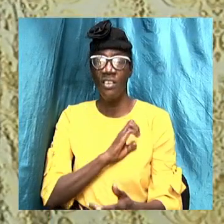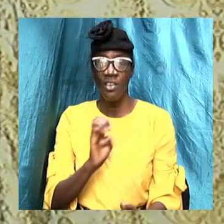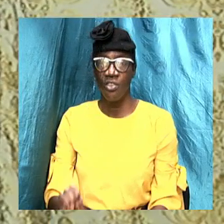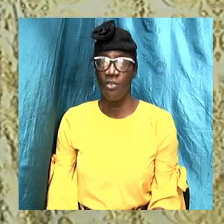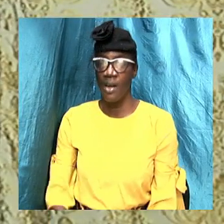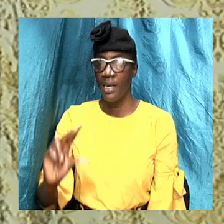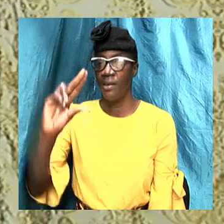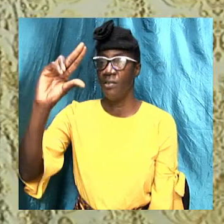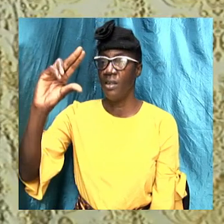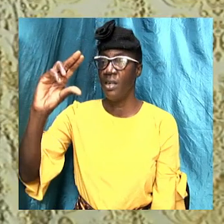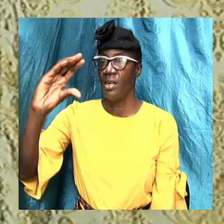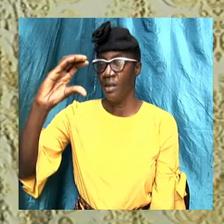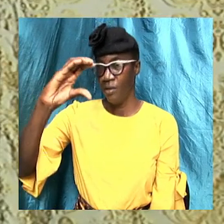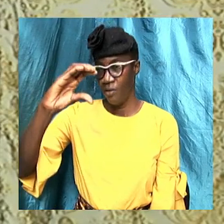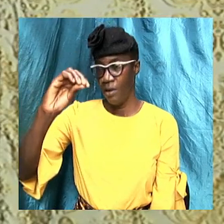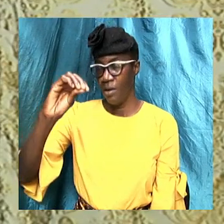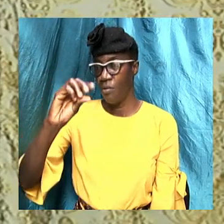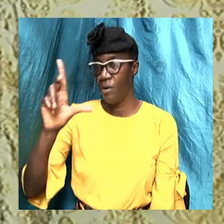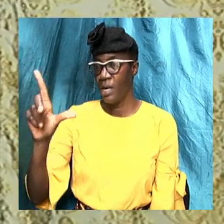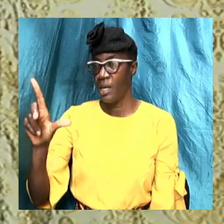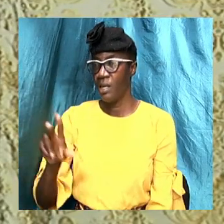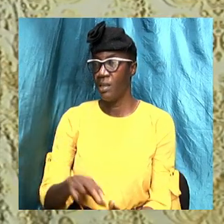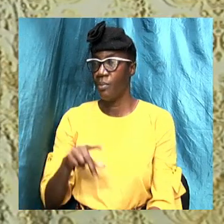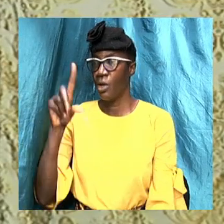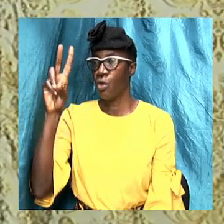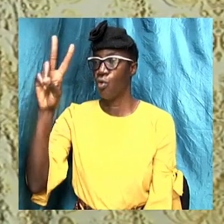Colossians 2 verse 12